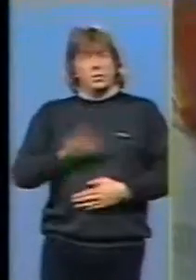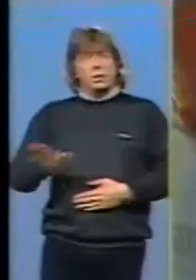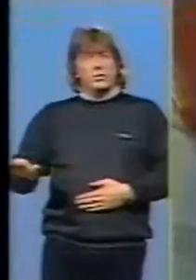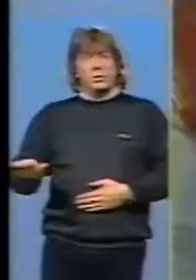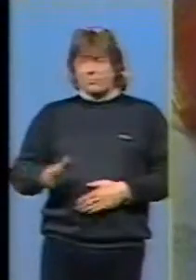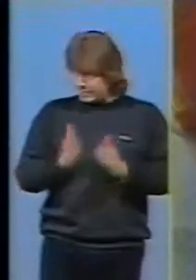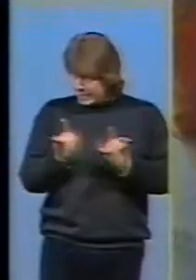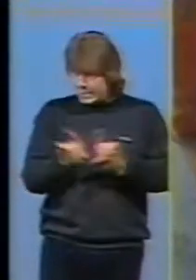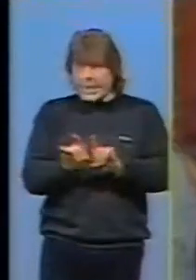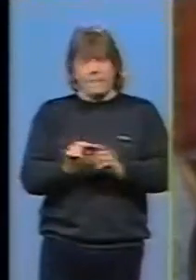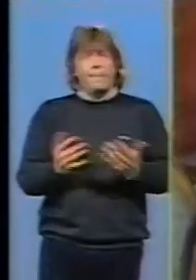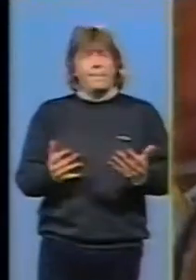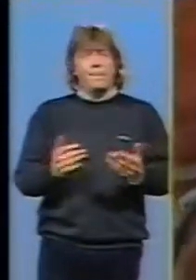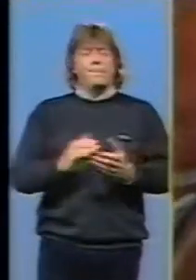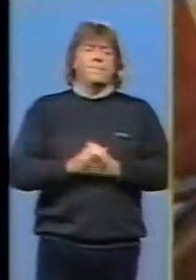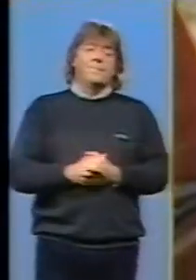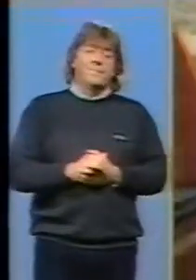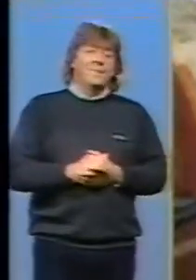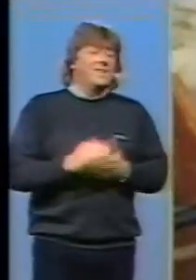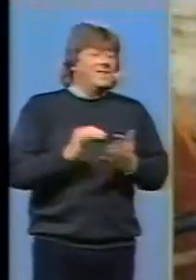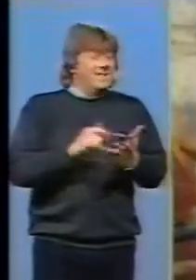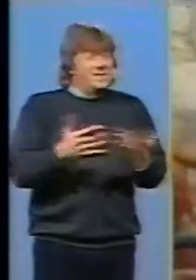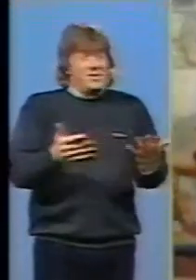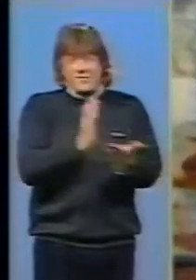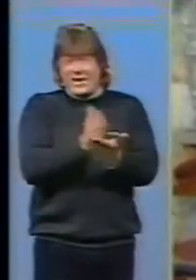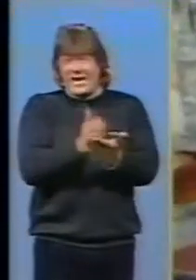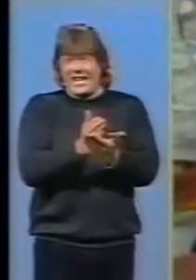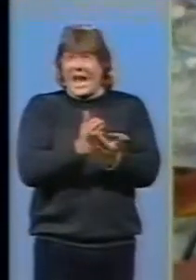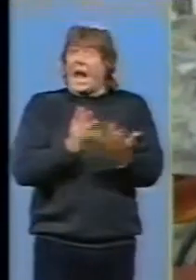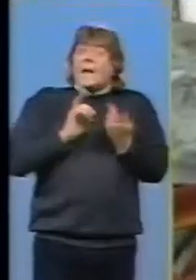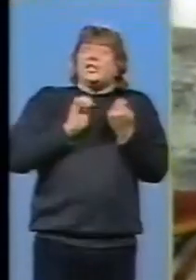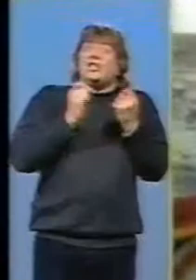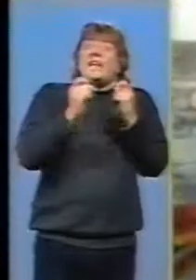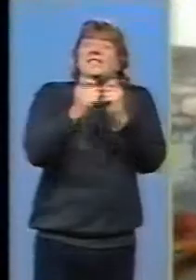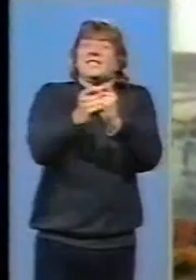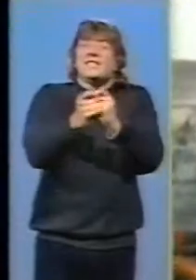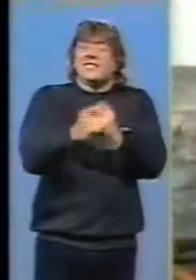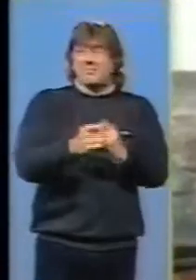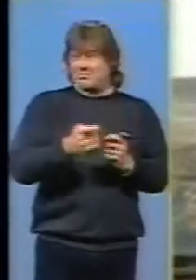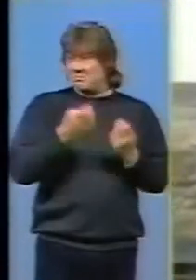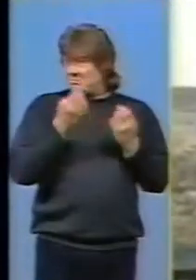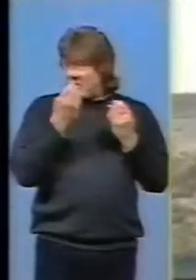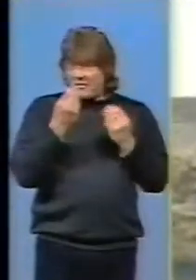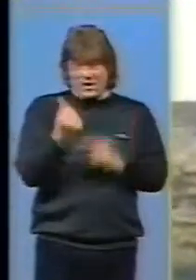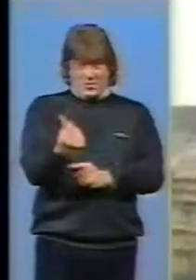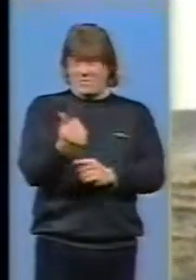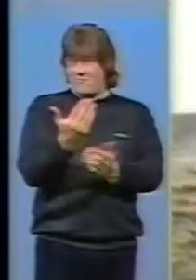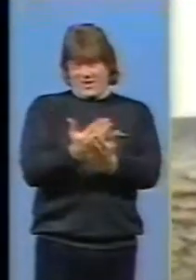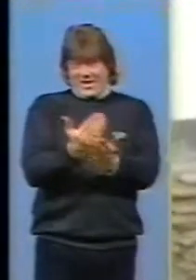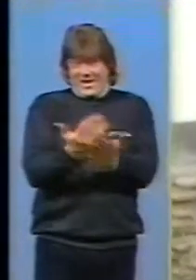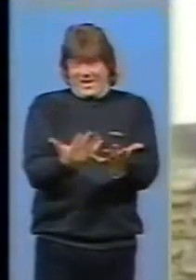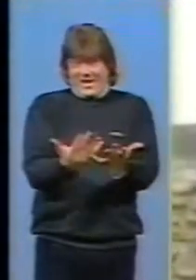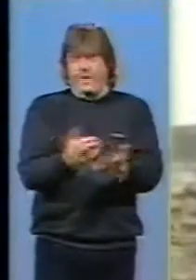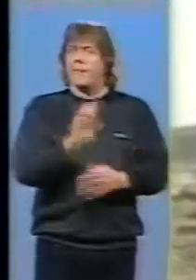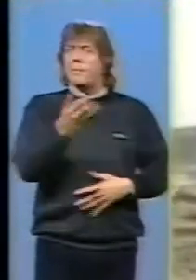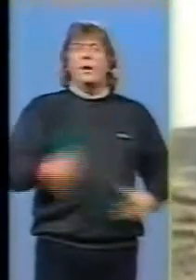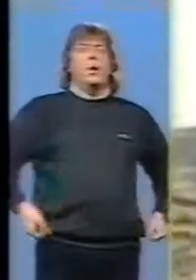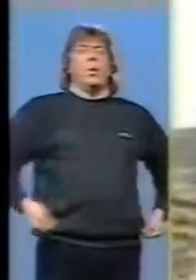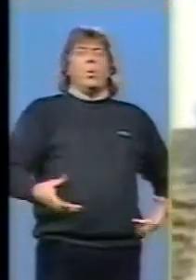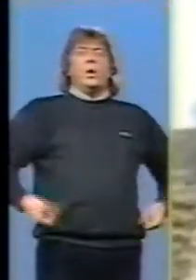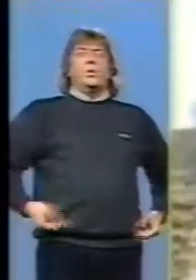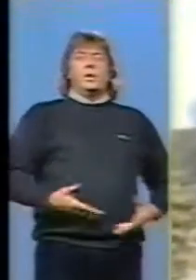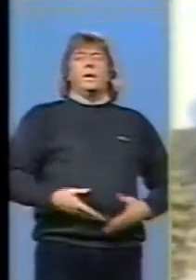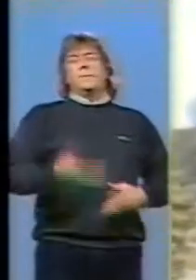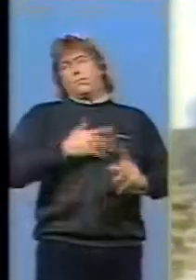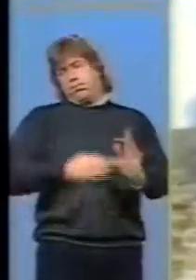it seems that not as much has changed in a hundred years as you might expect but at least wheelchair design has come a long